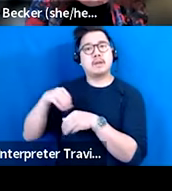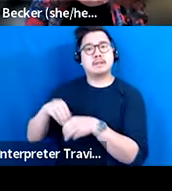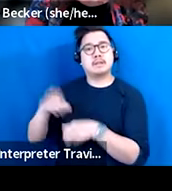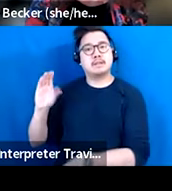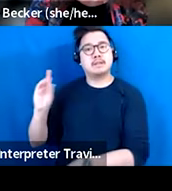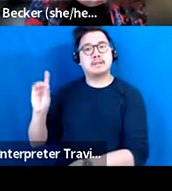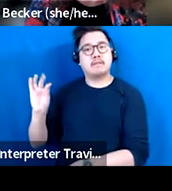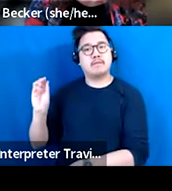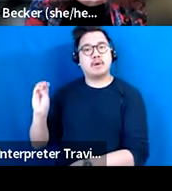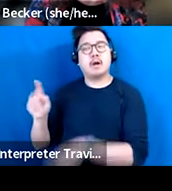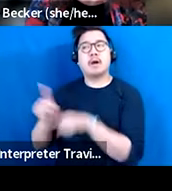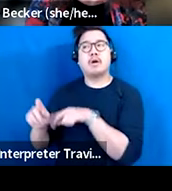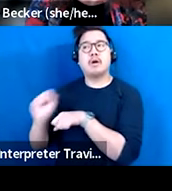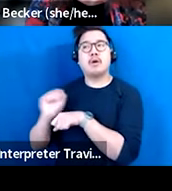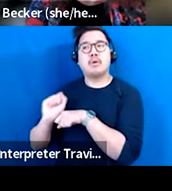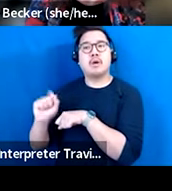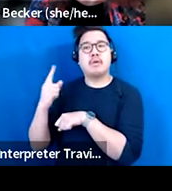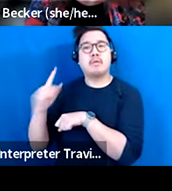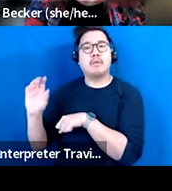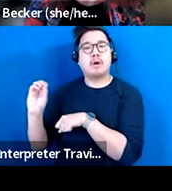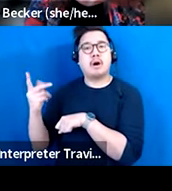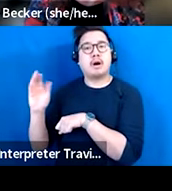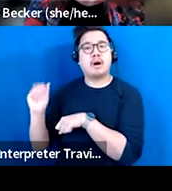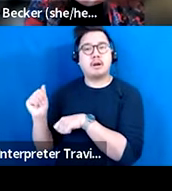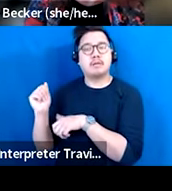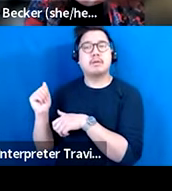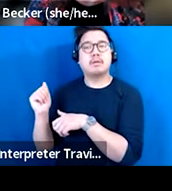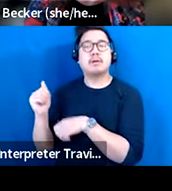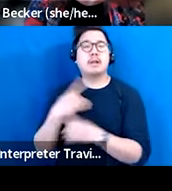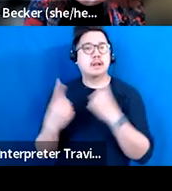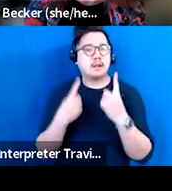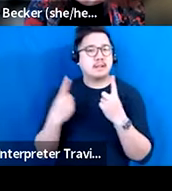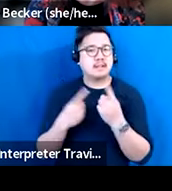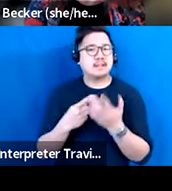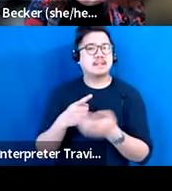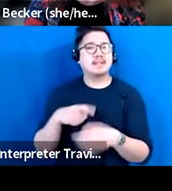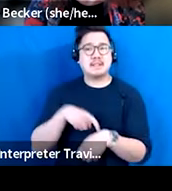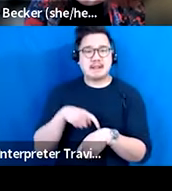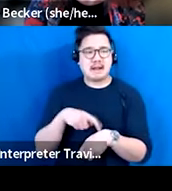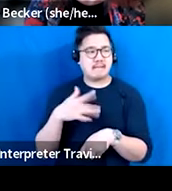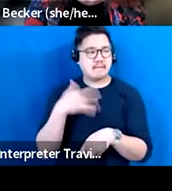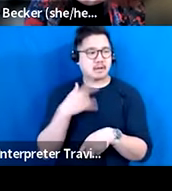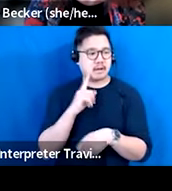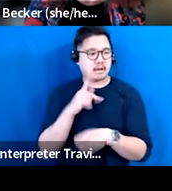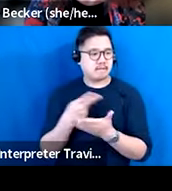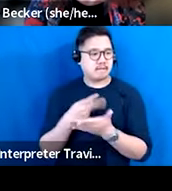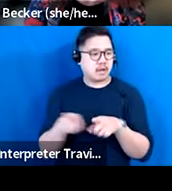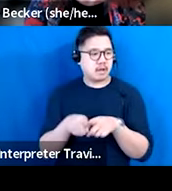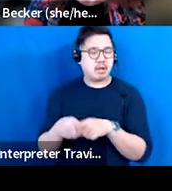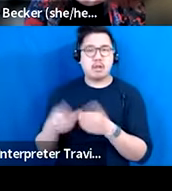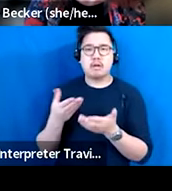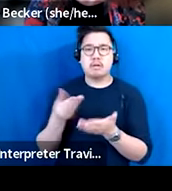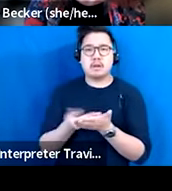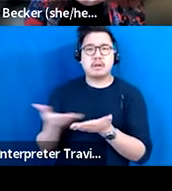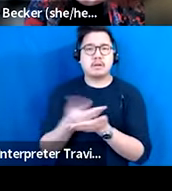is that even pre-pandemic, the times where I think we, I have fell short as a fundraiser or as a member of a team or